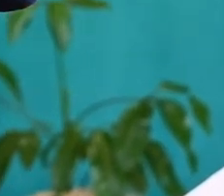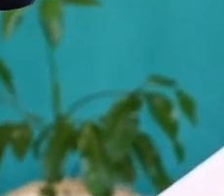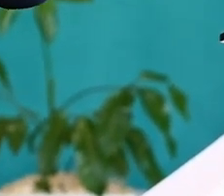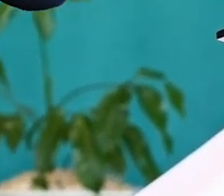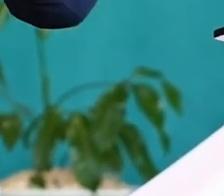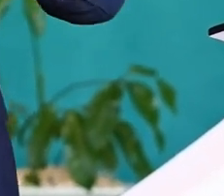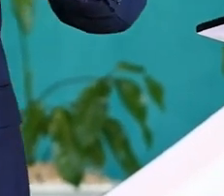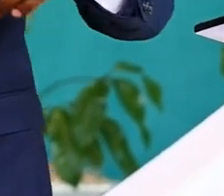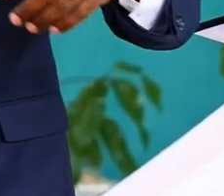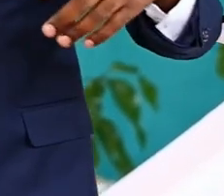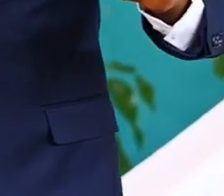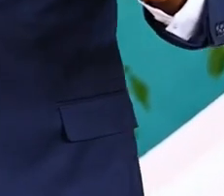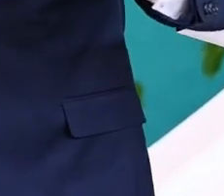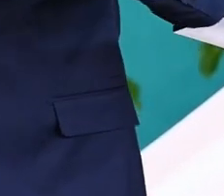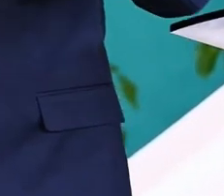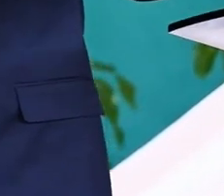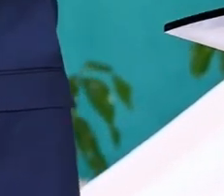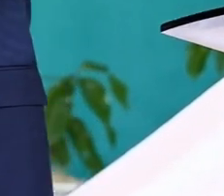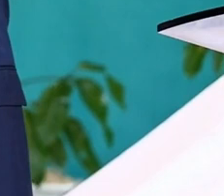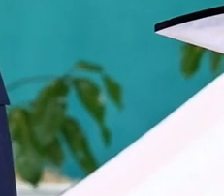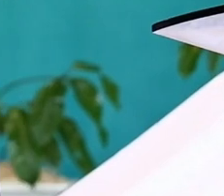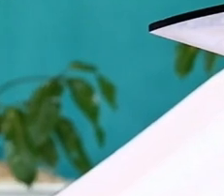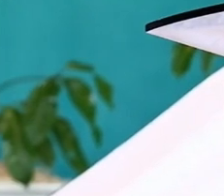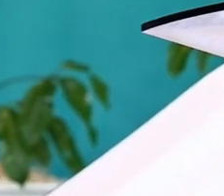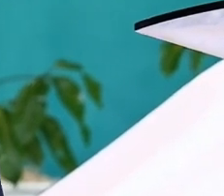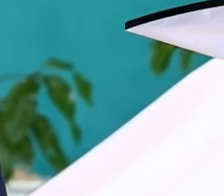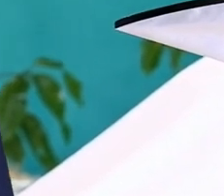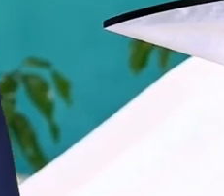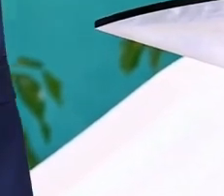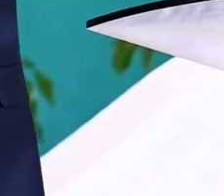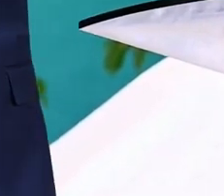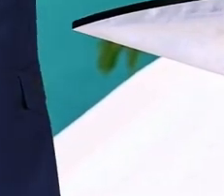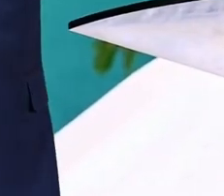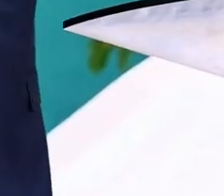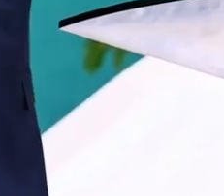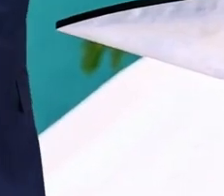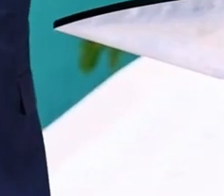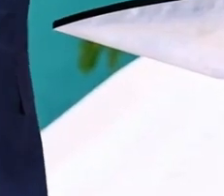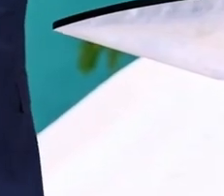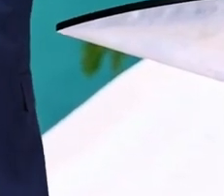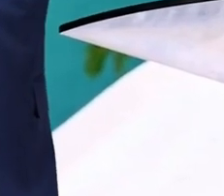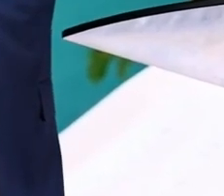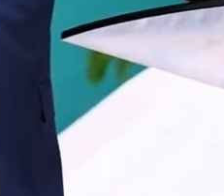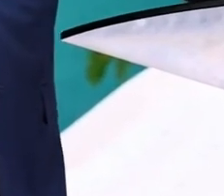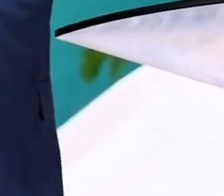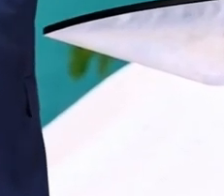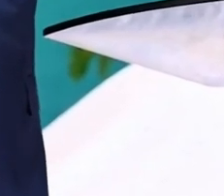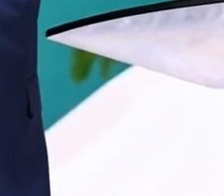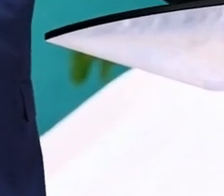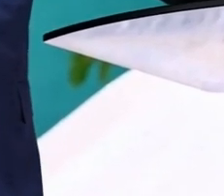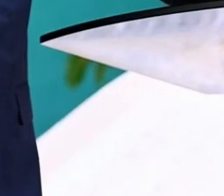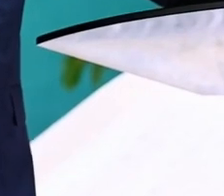washed in his blood? He is right here with us and we want to wash you and release you. Please, do not resist him.